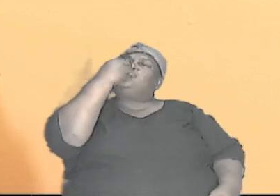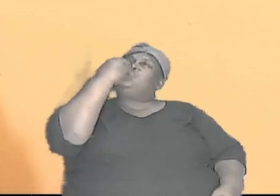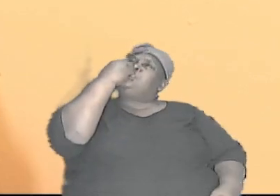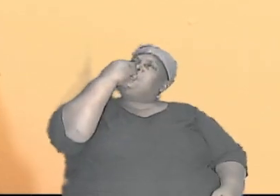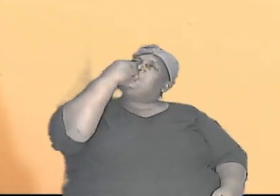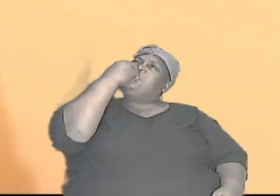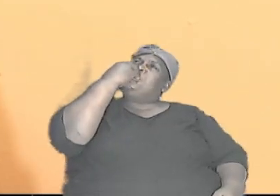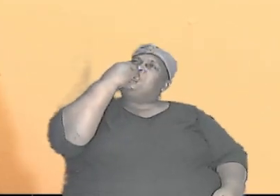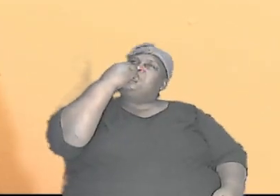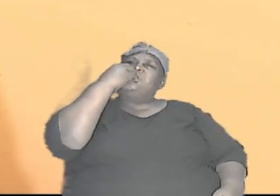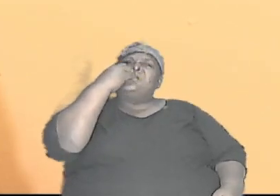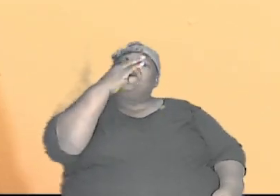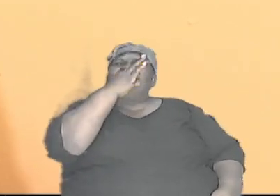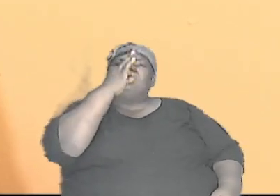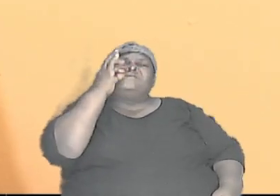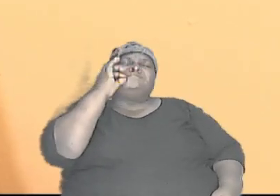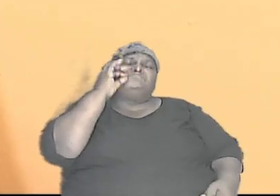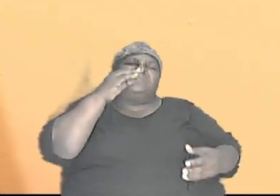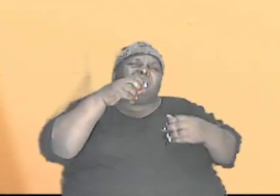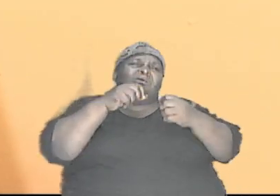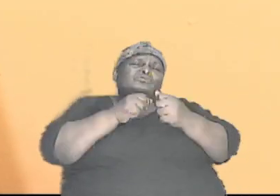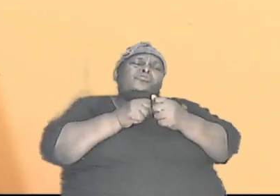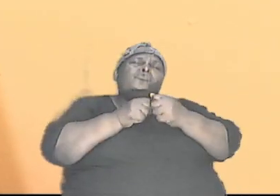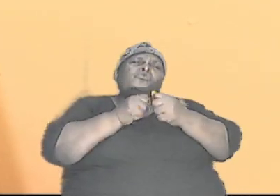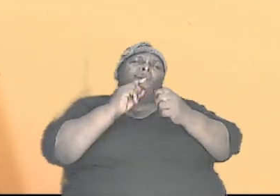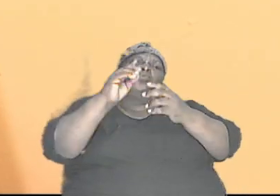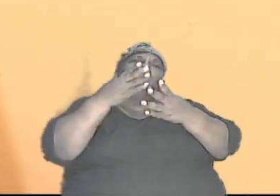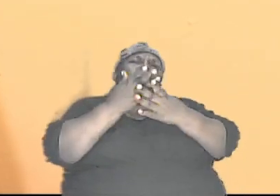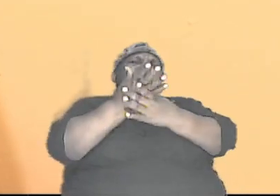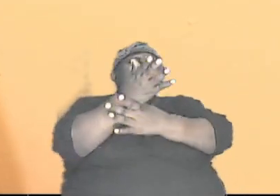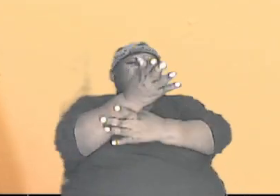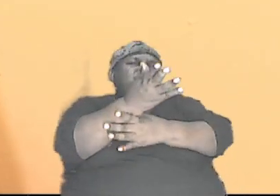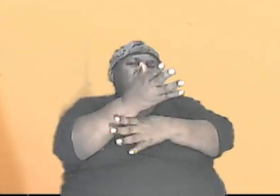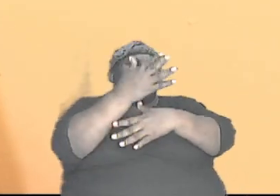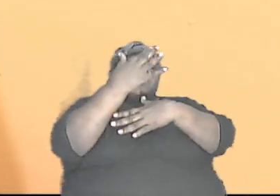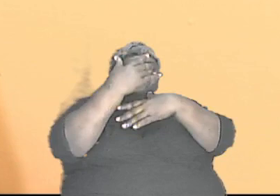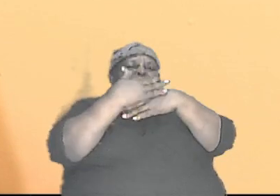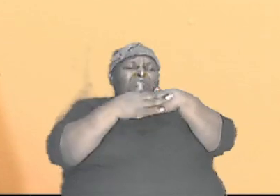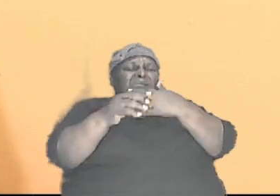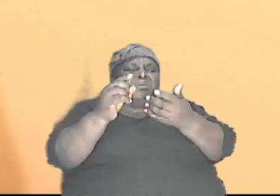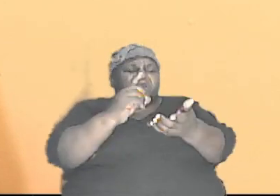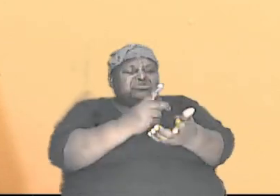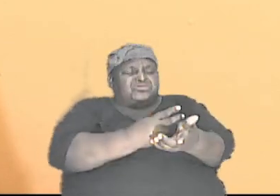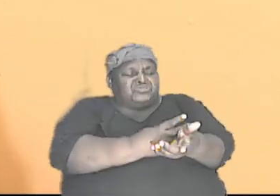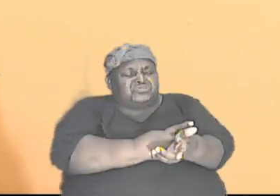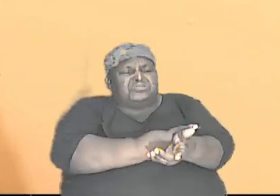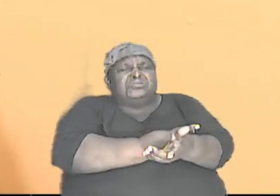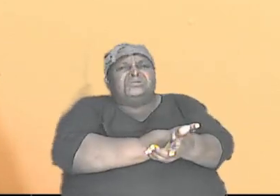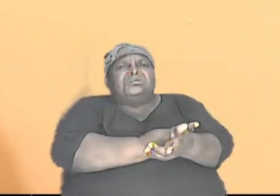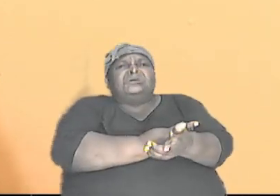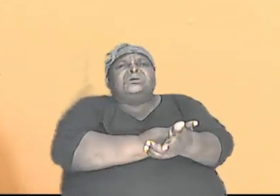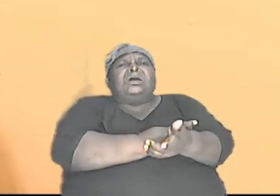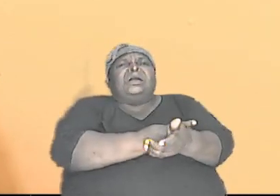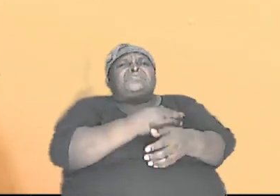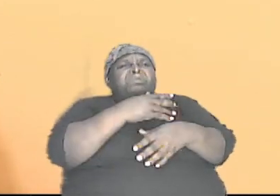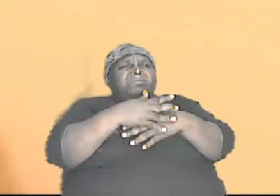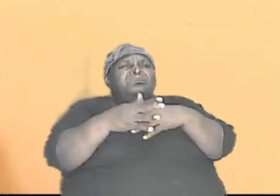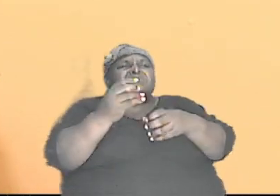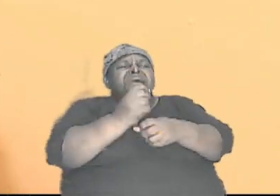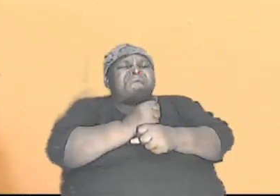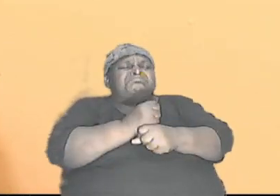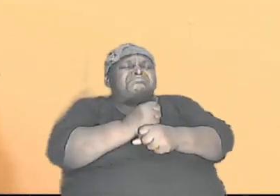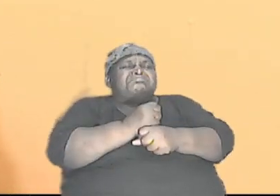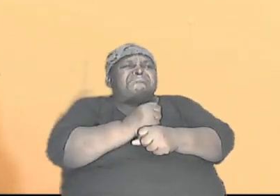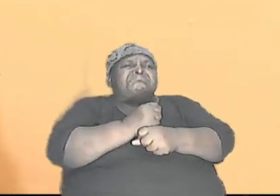passed into the bloodstream and that blood takes that food and carries right across sweep